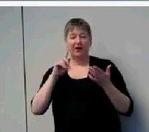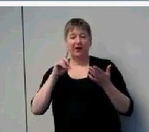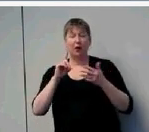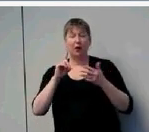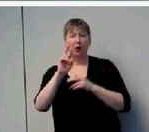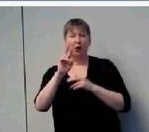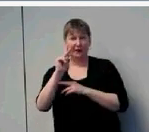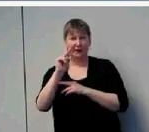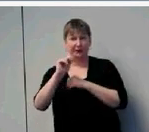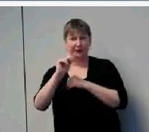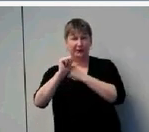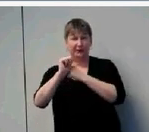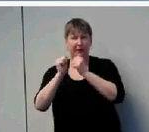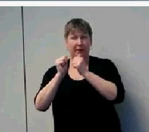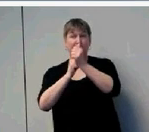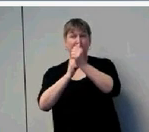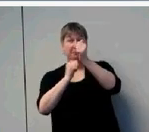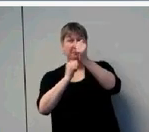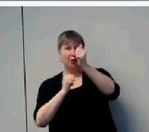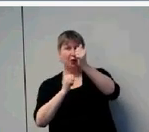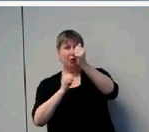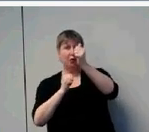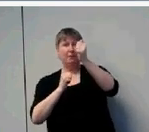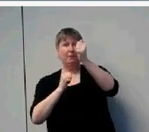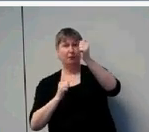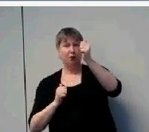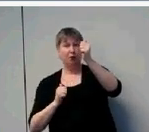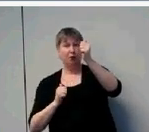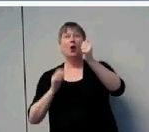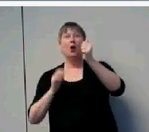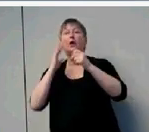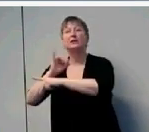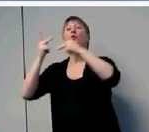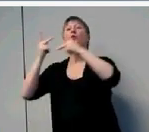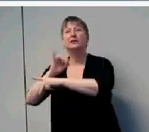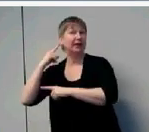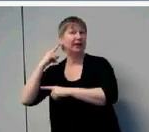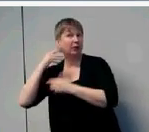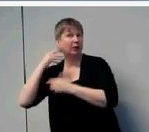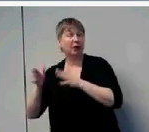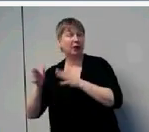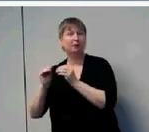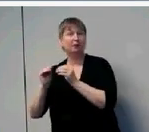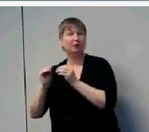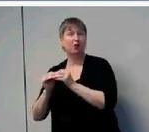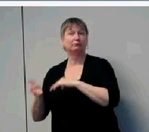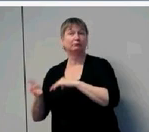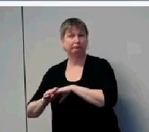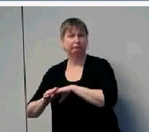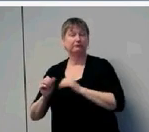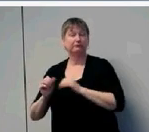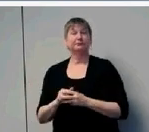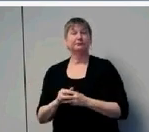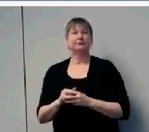of hearing loss. In the next several slides, you're going to now see the longitudinal data.